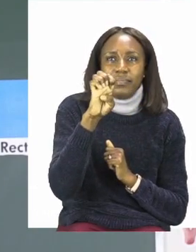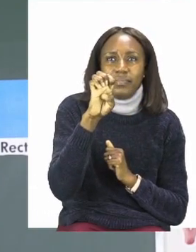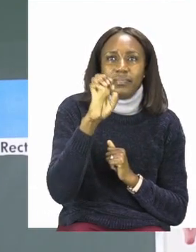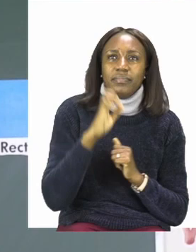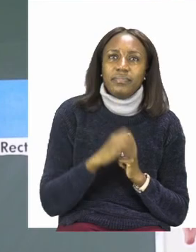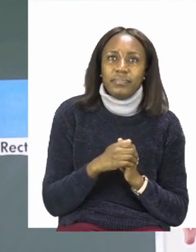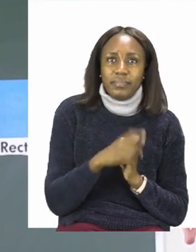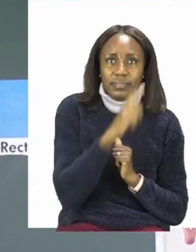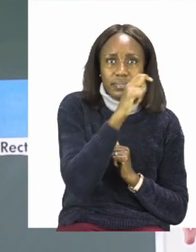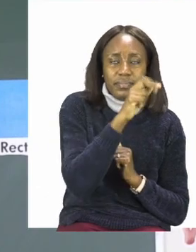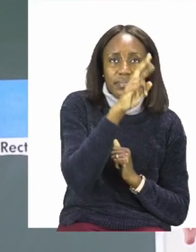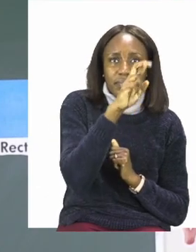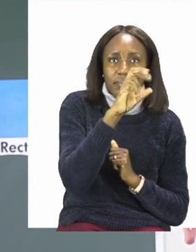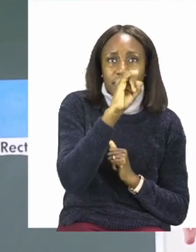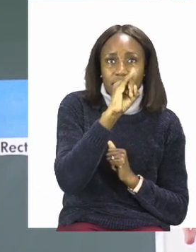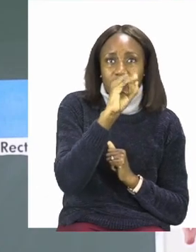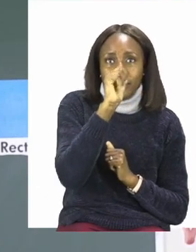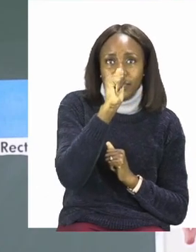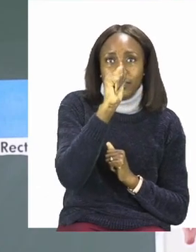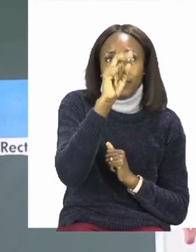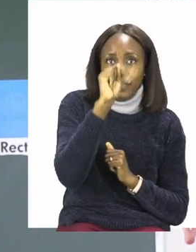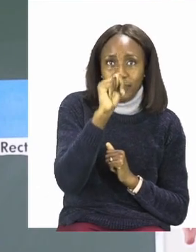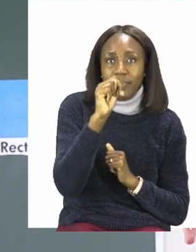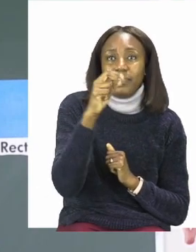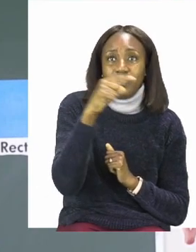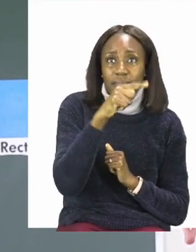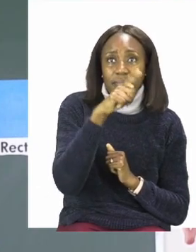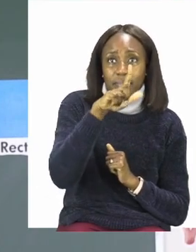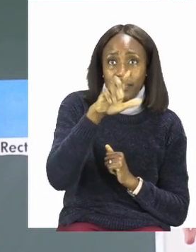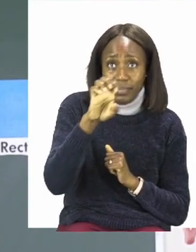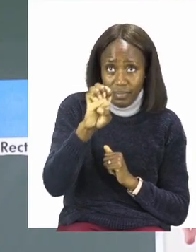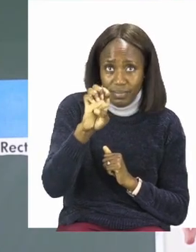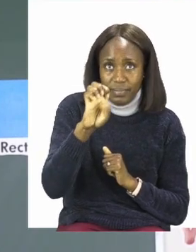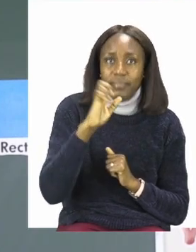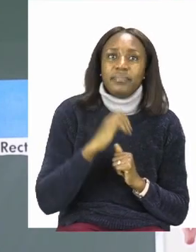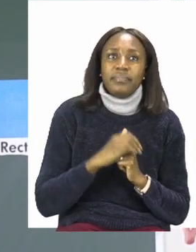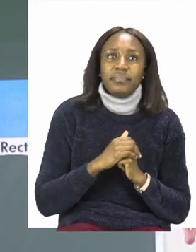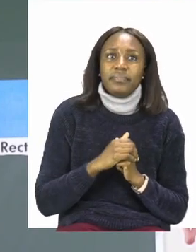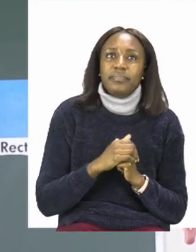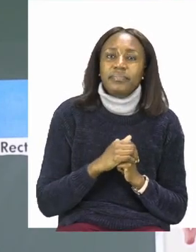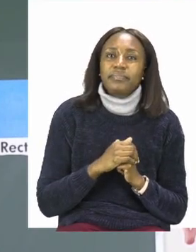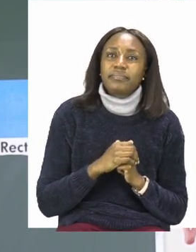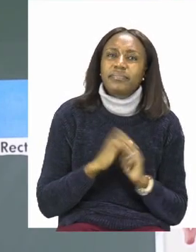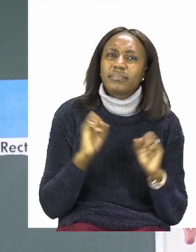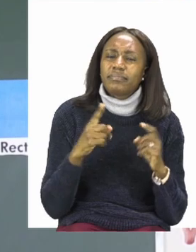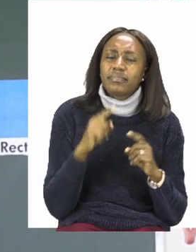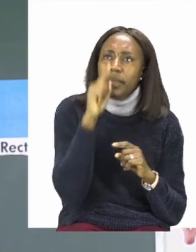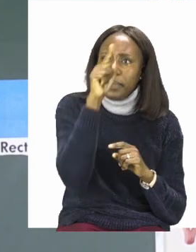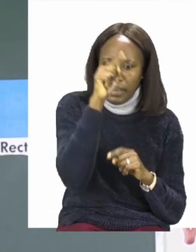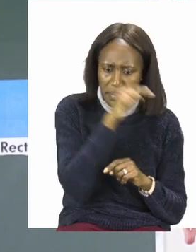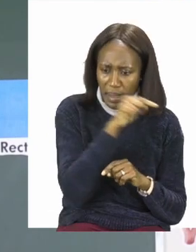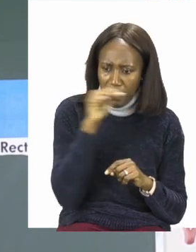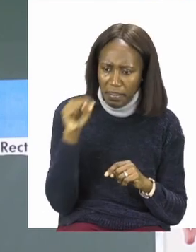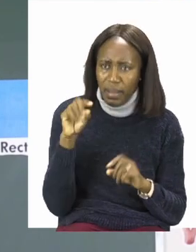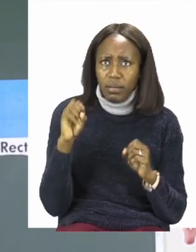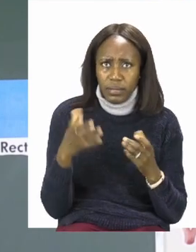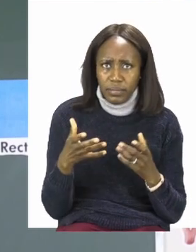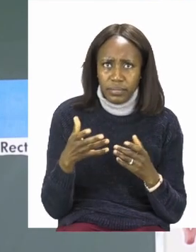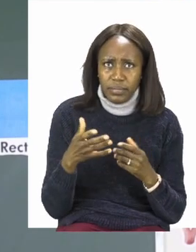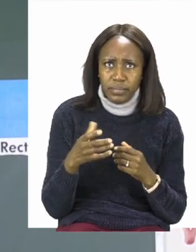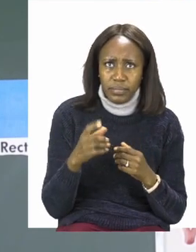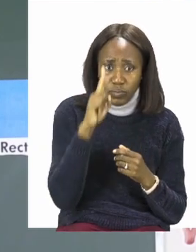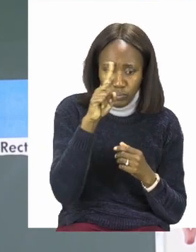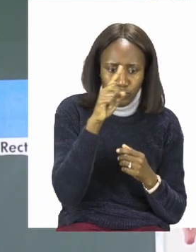A So write the name of the shape. And then after that we need to find the corners. One,